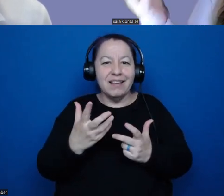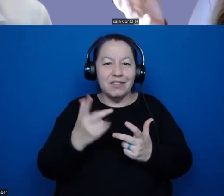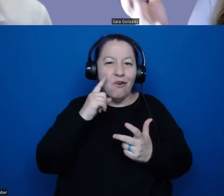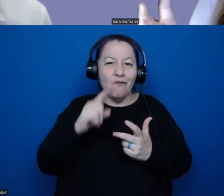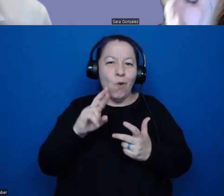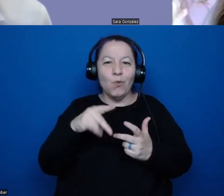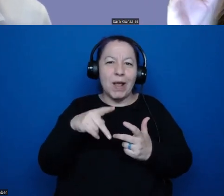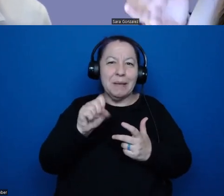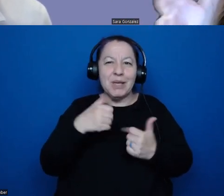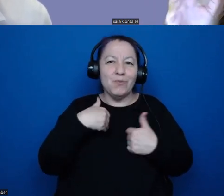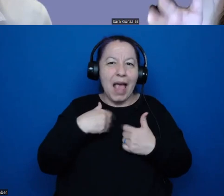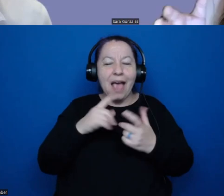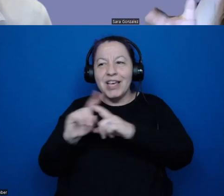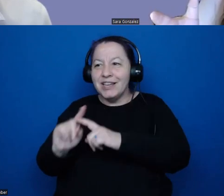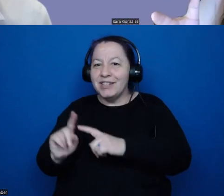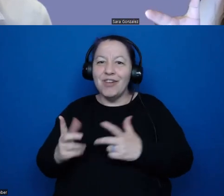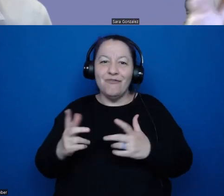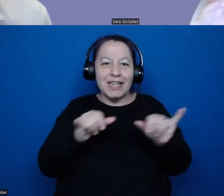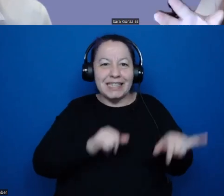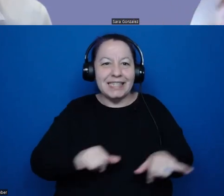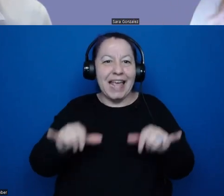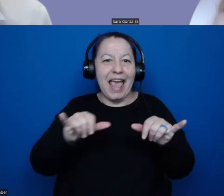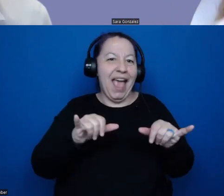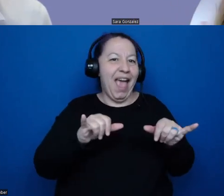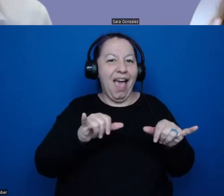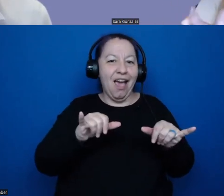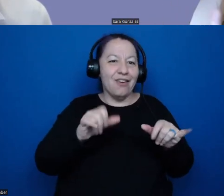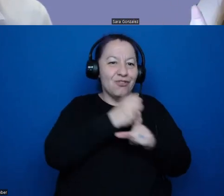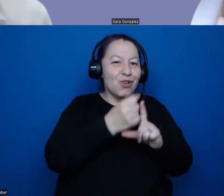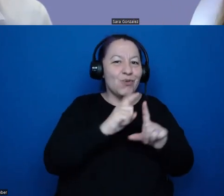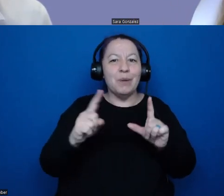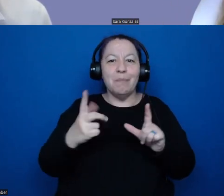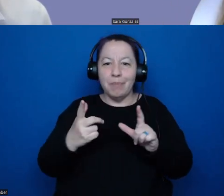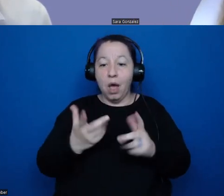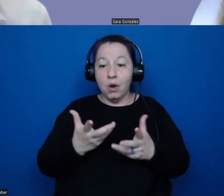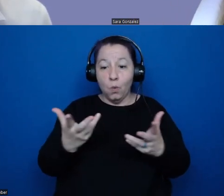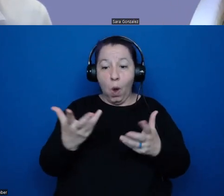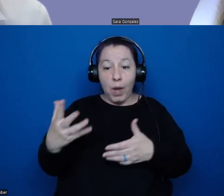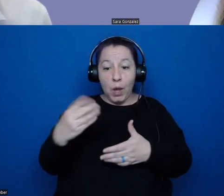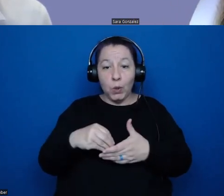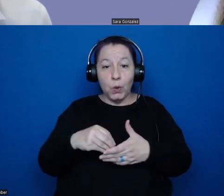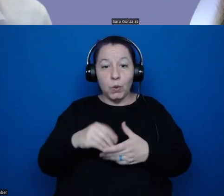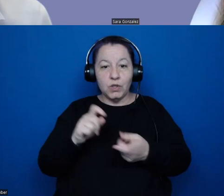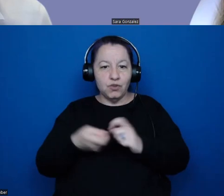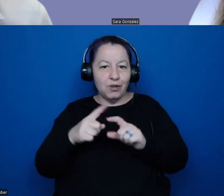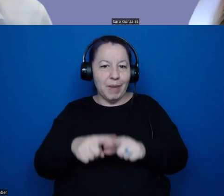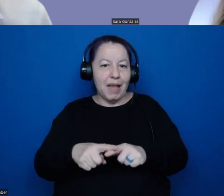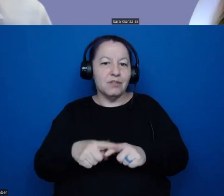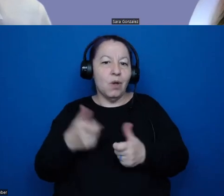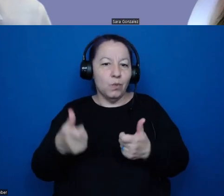We've got, you know, different we have kind of standard flavor profiles, but the ingredients shift based upon the community that you're working with.